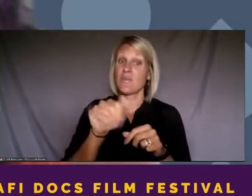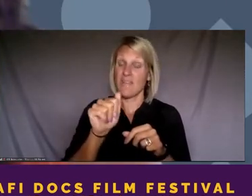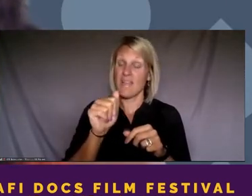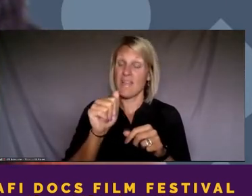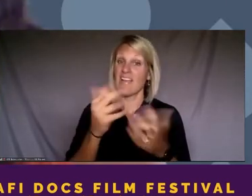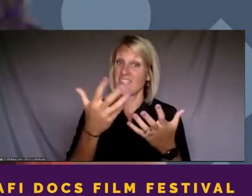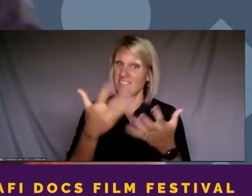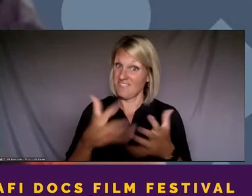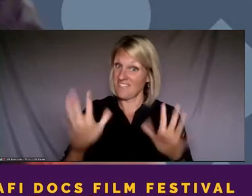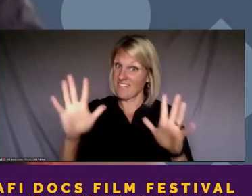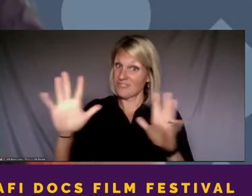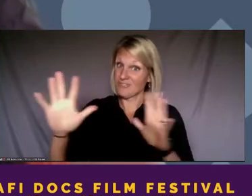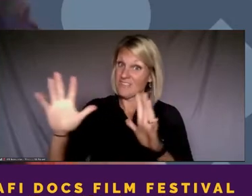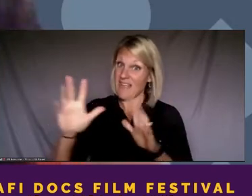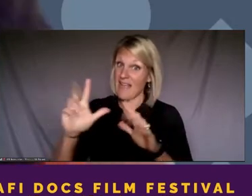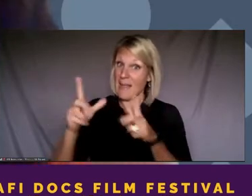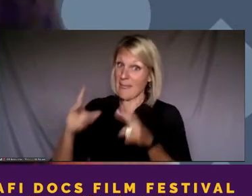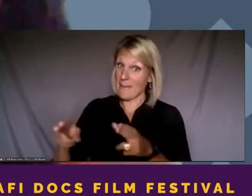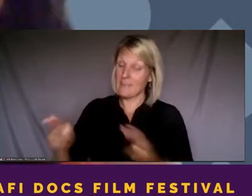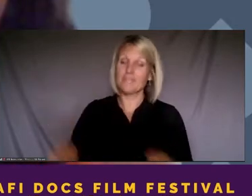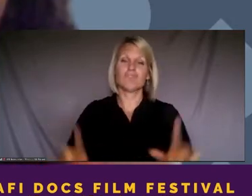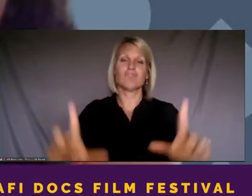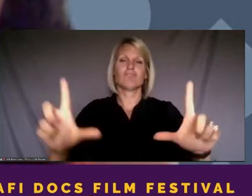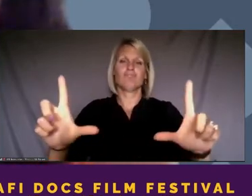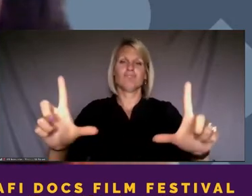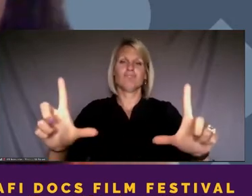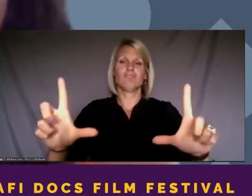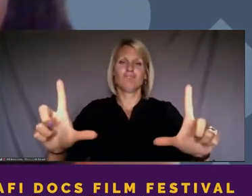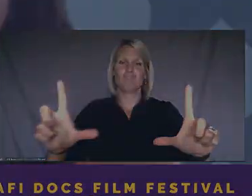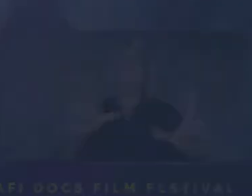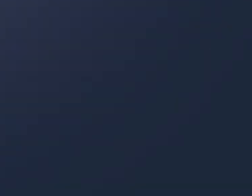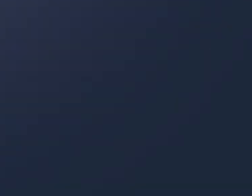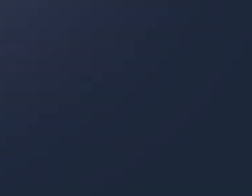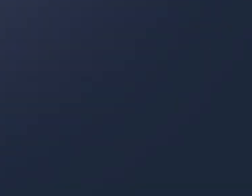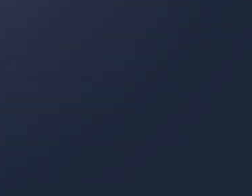commentary on this scene as well. Here we go. Thank